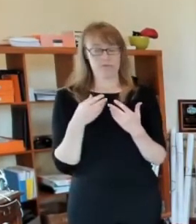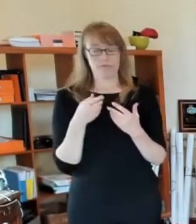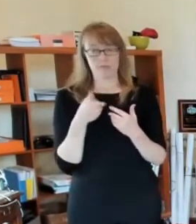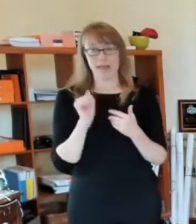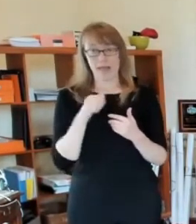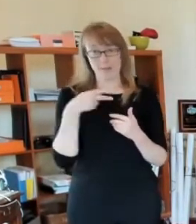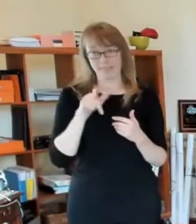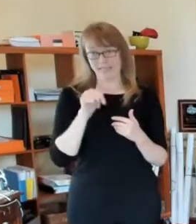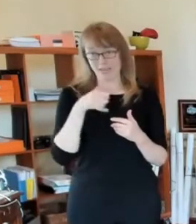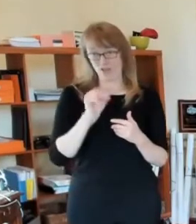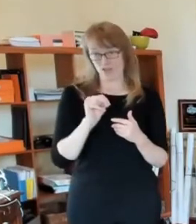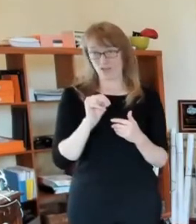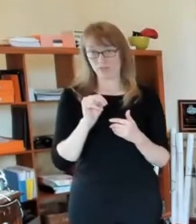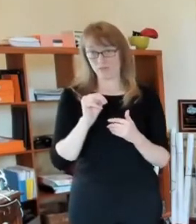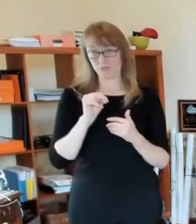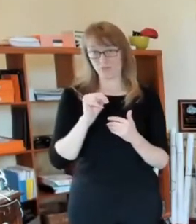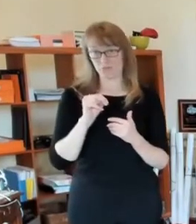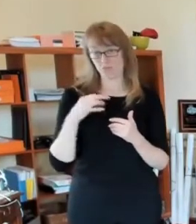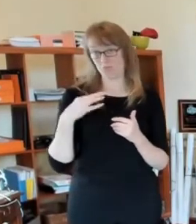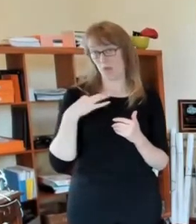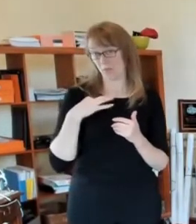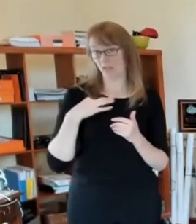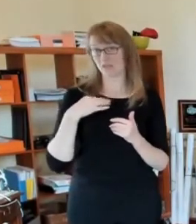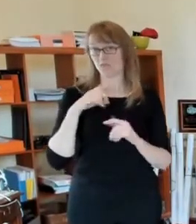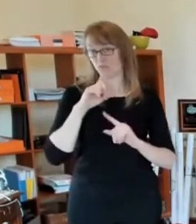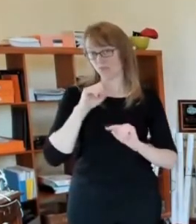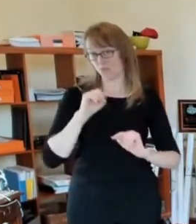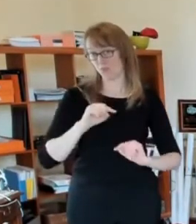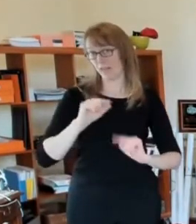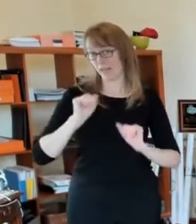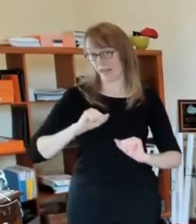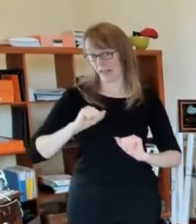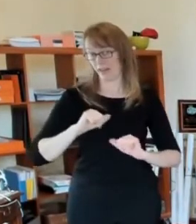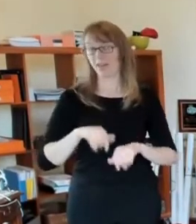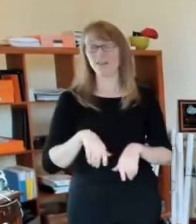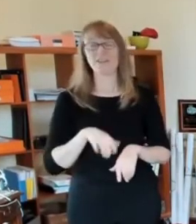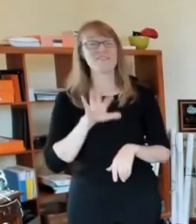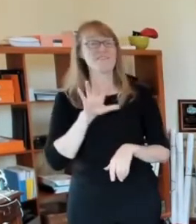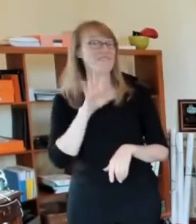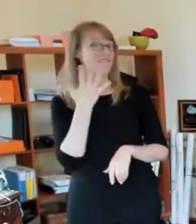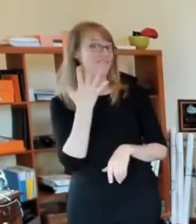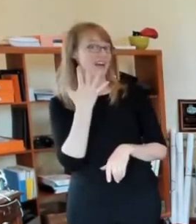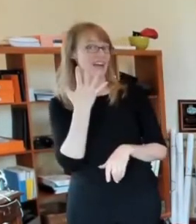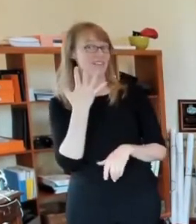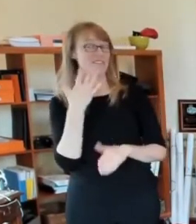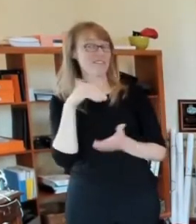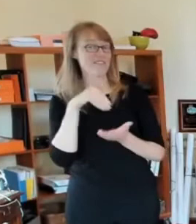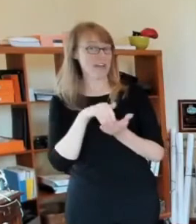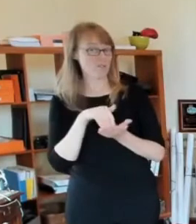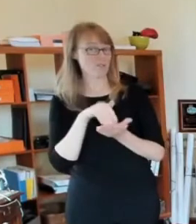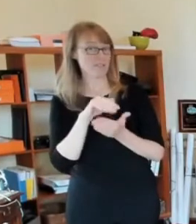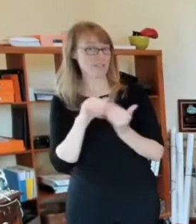see who qualifies. $5,000 will give about 800 businesses